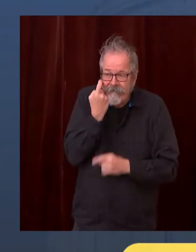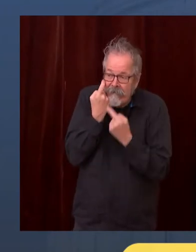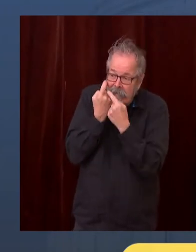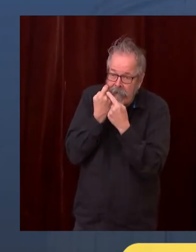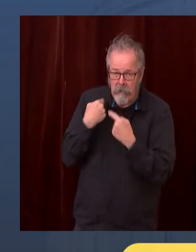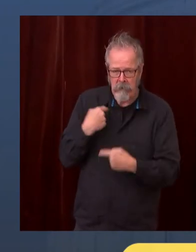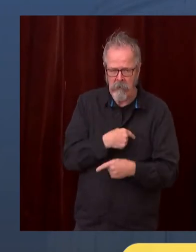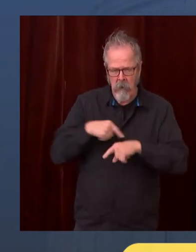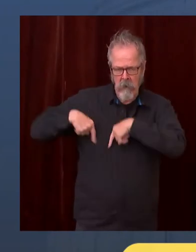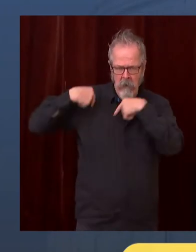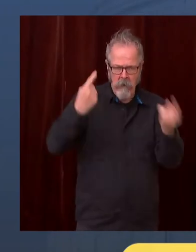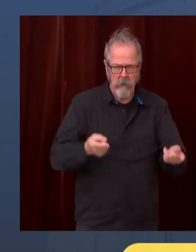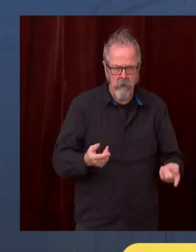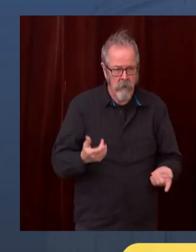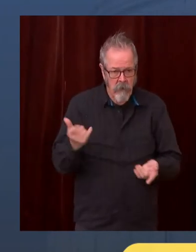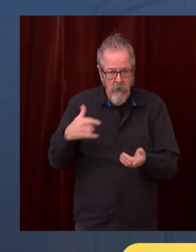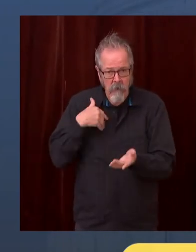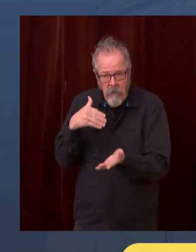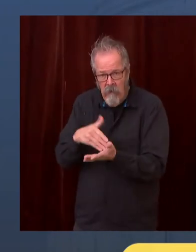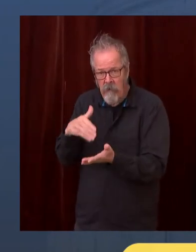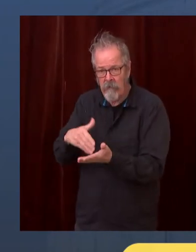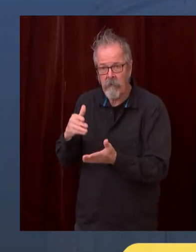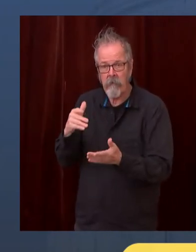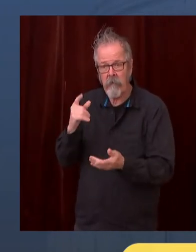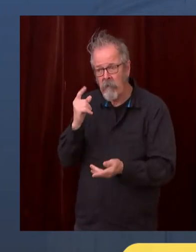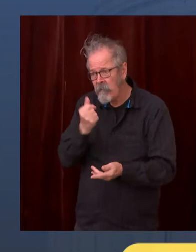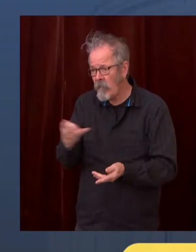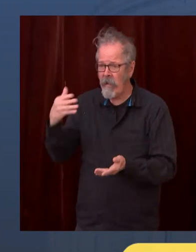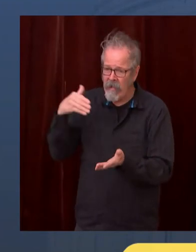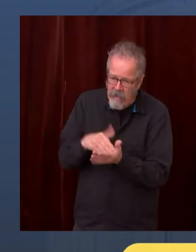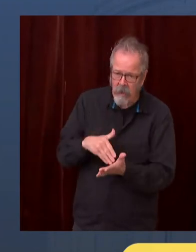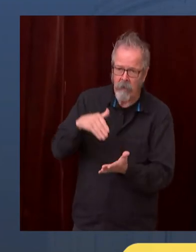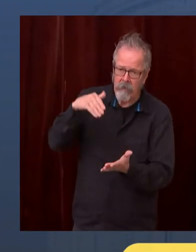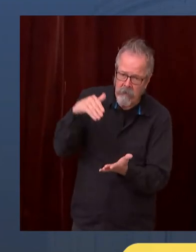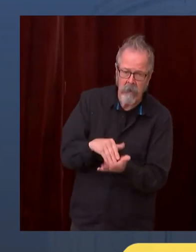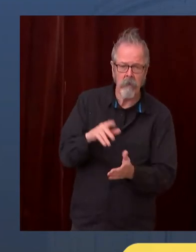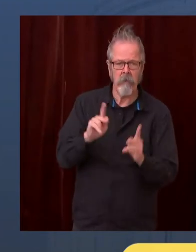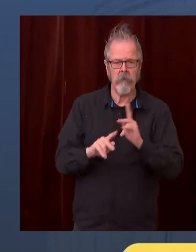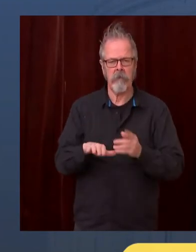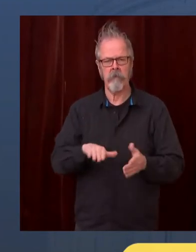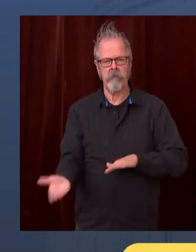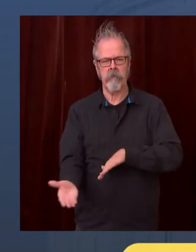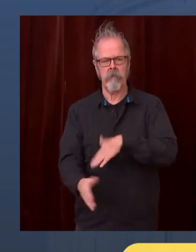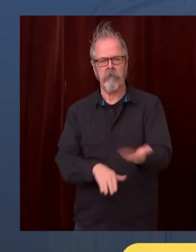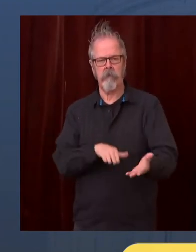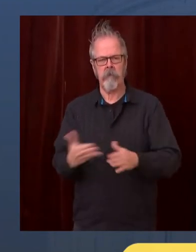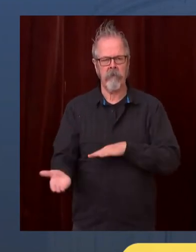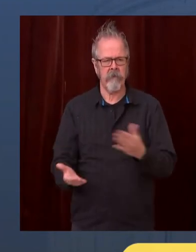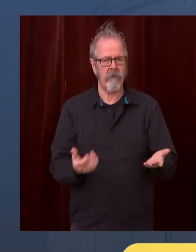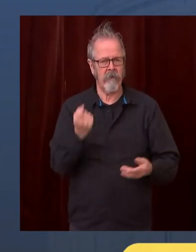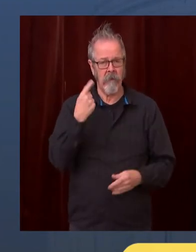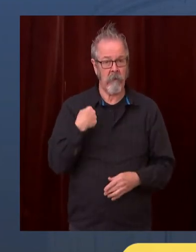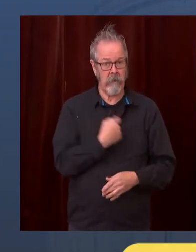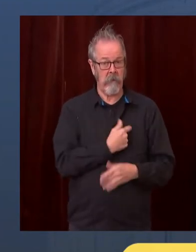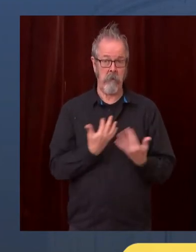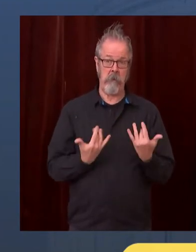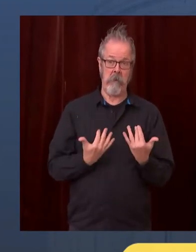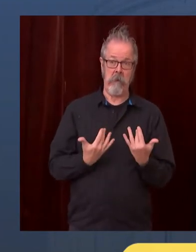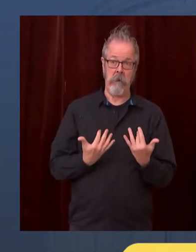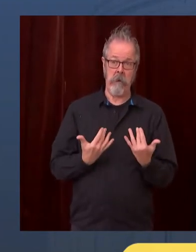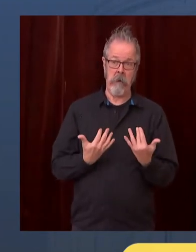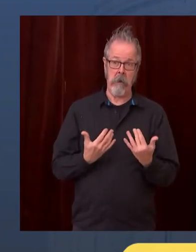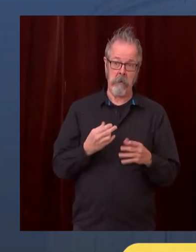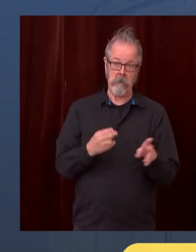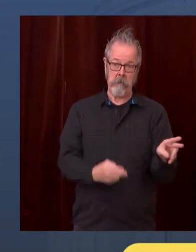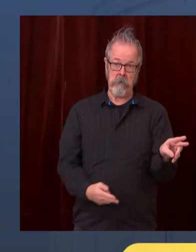ahead of this curve if we're going to save lives in meaningful proportion. So that's the reason for our decision. It's more difficult because we haven't seen